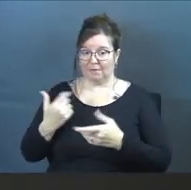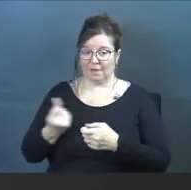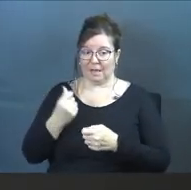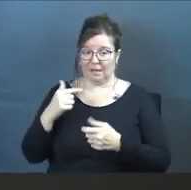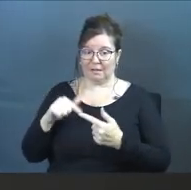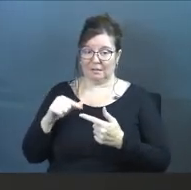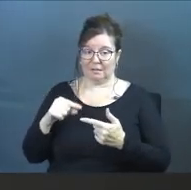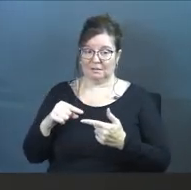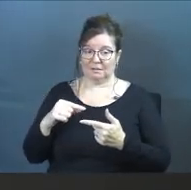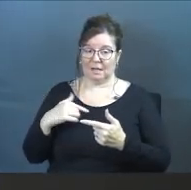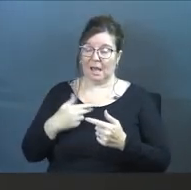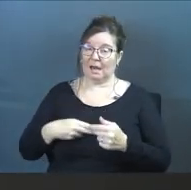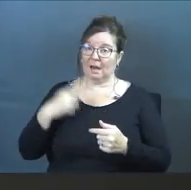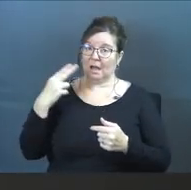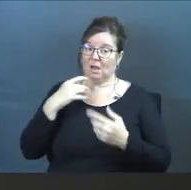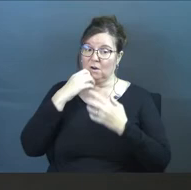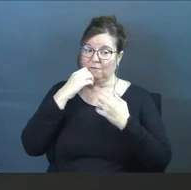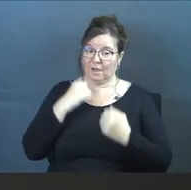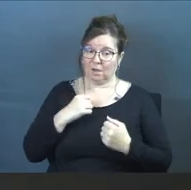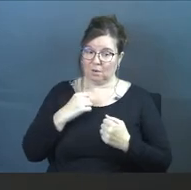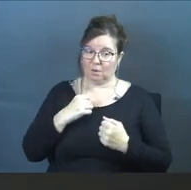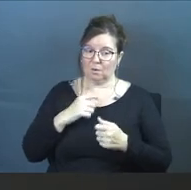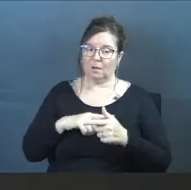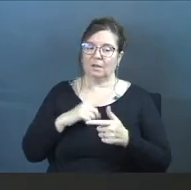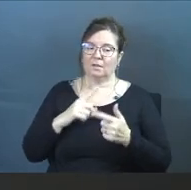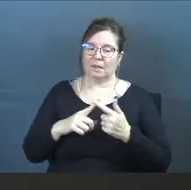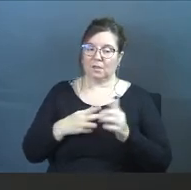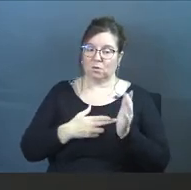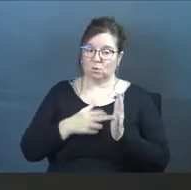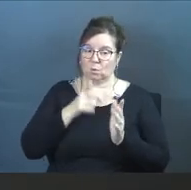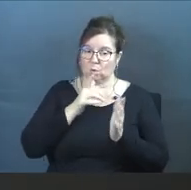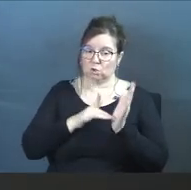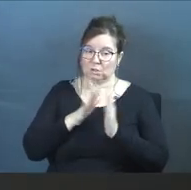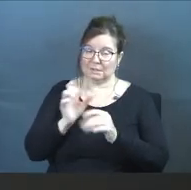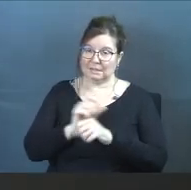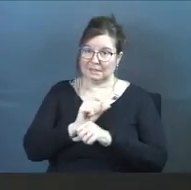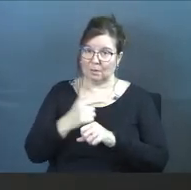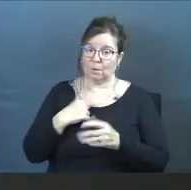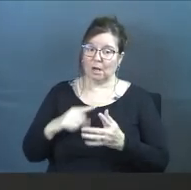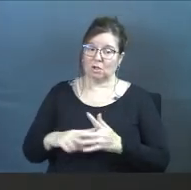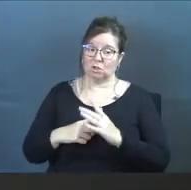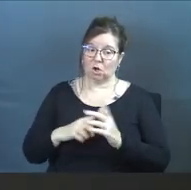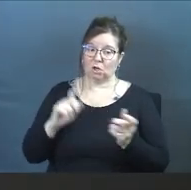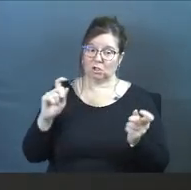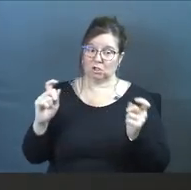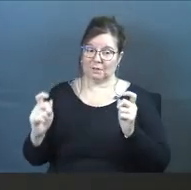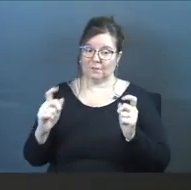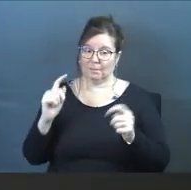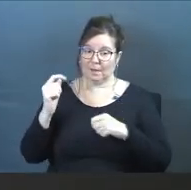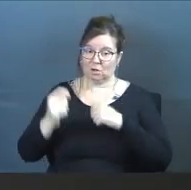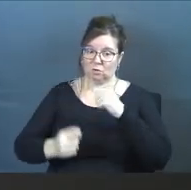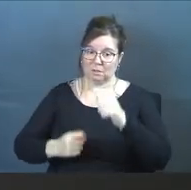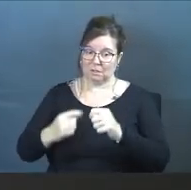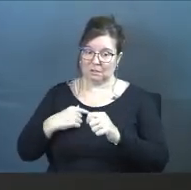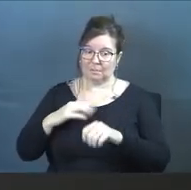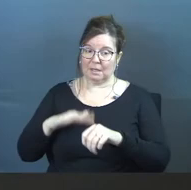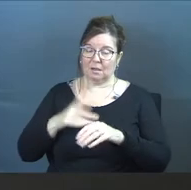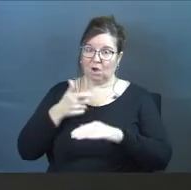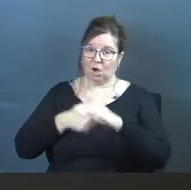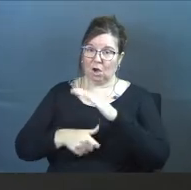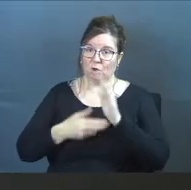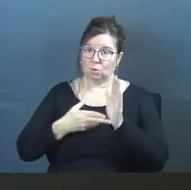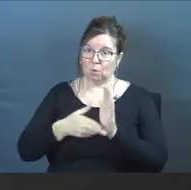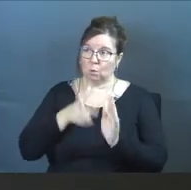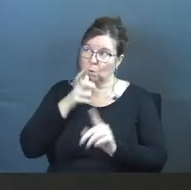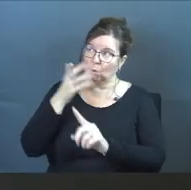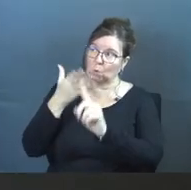held at a higher value than the truth of who Jesus is, when I start shifting my traditions to be under the